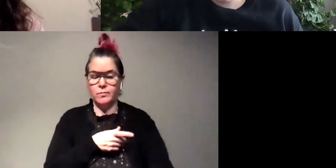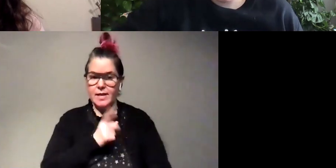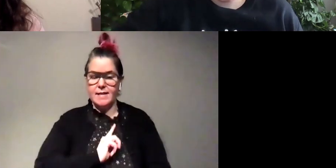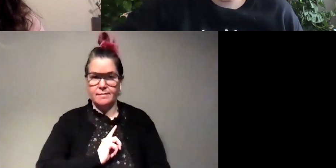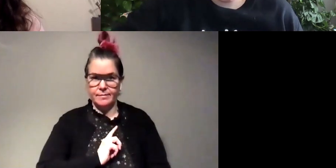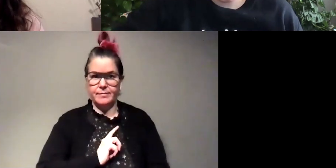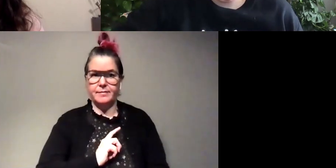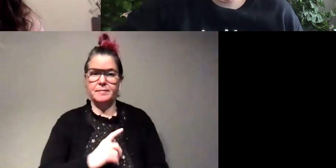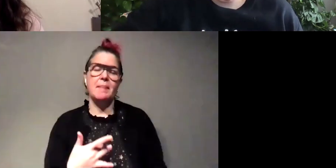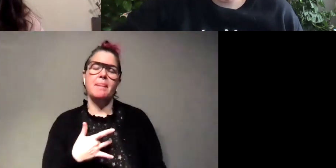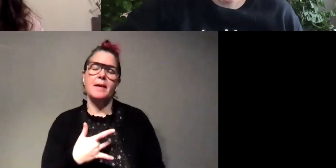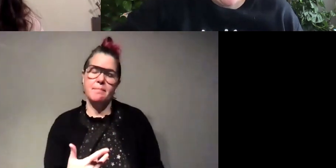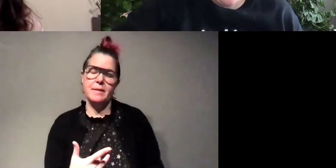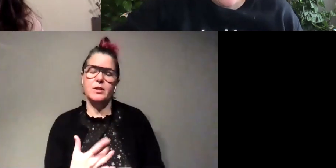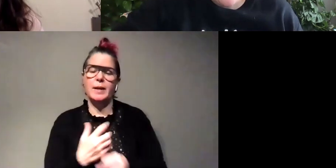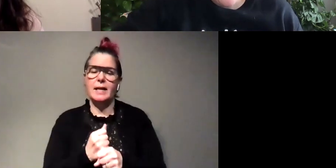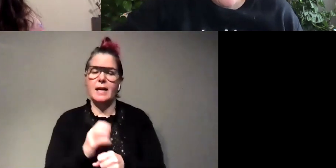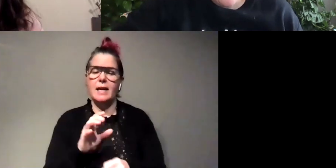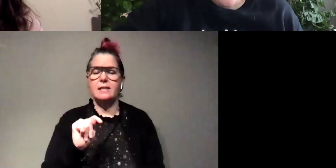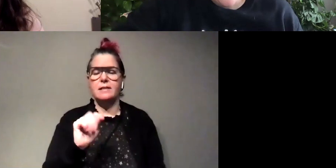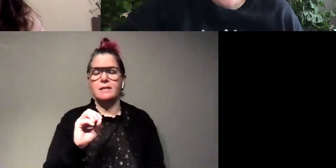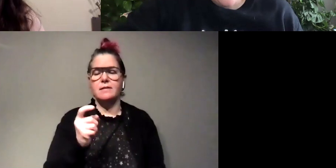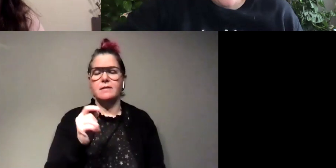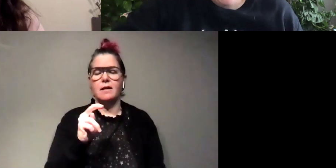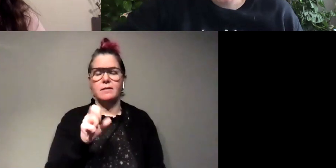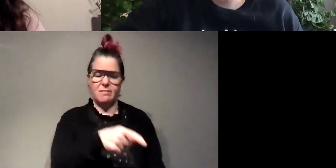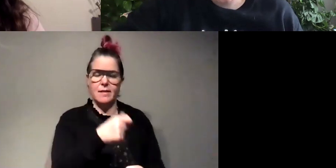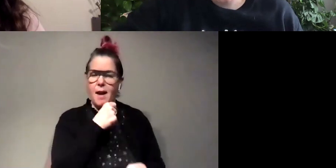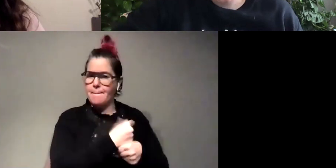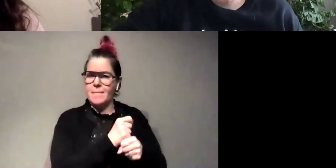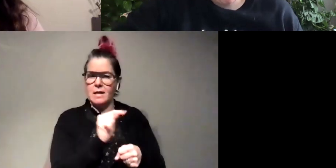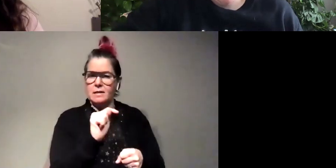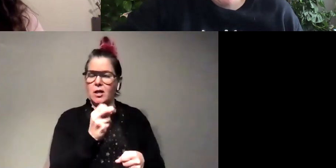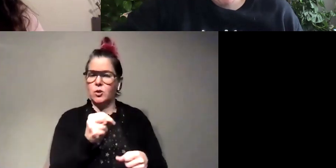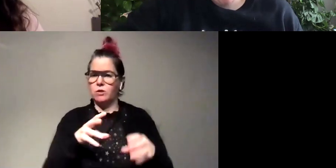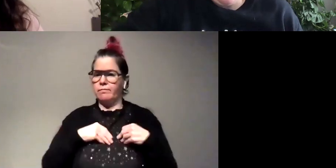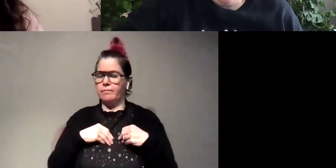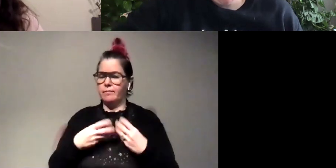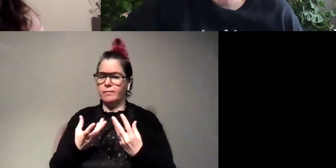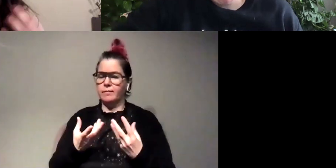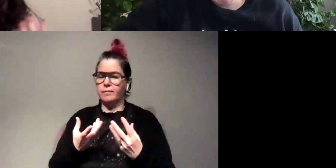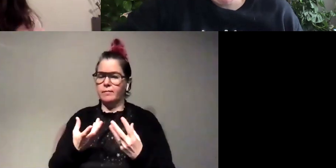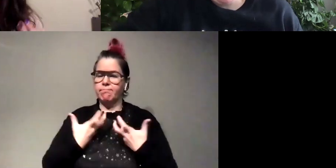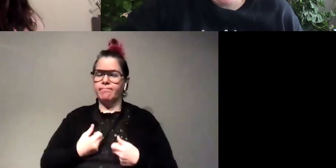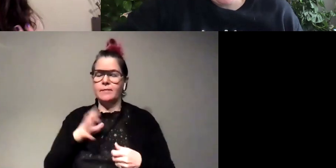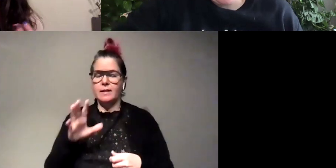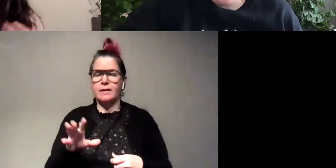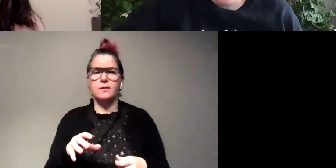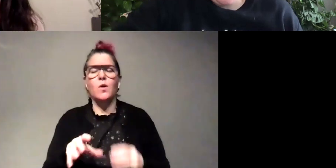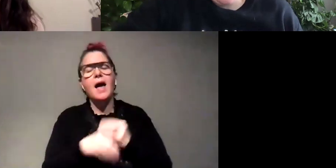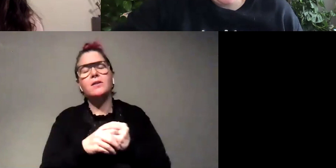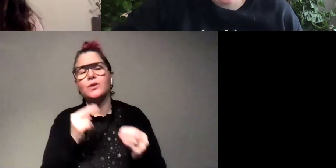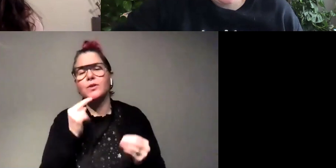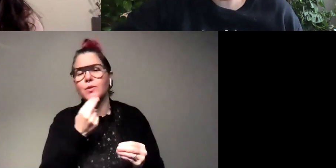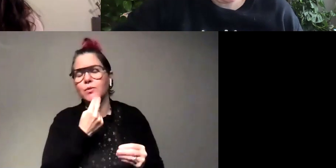do that to get his toxins because she's not making toxins so yeah um or like maybe some extra nutrients for